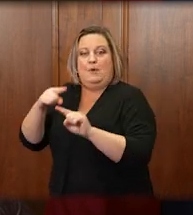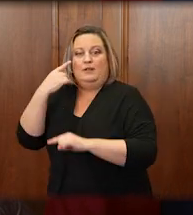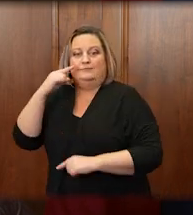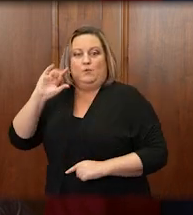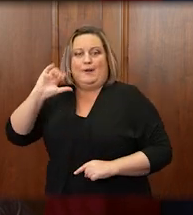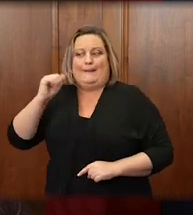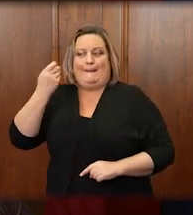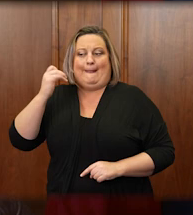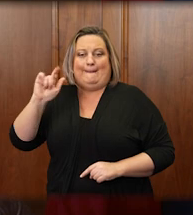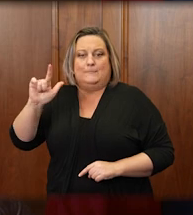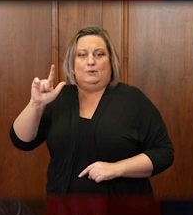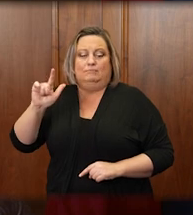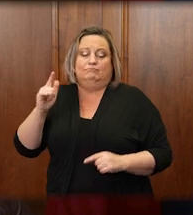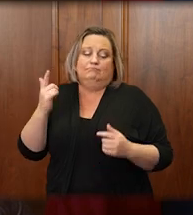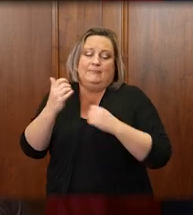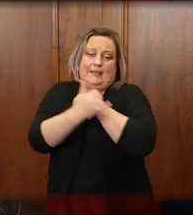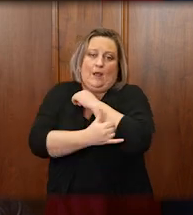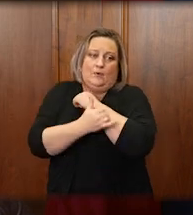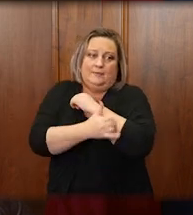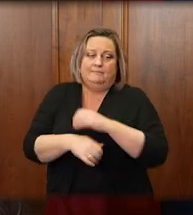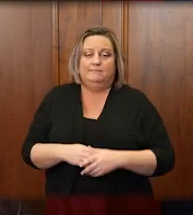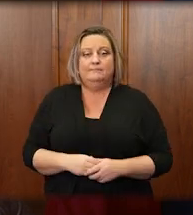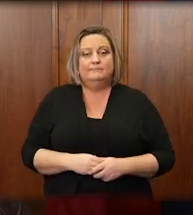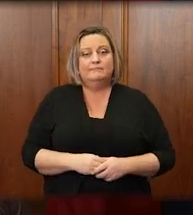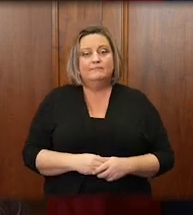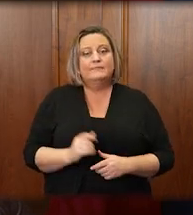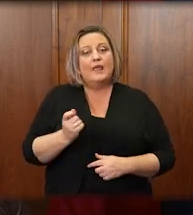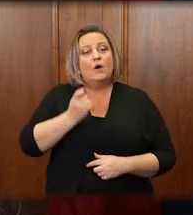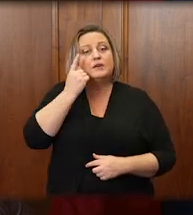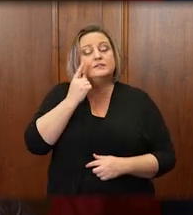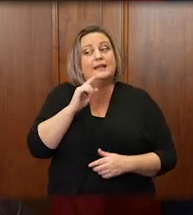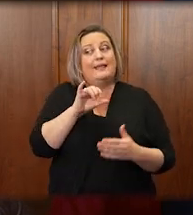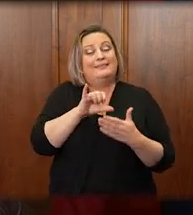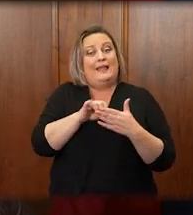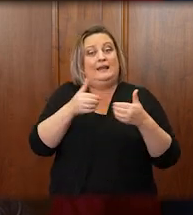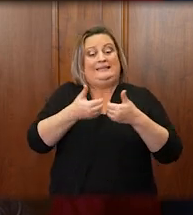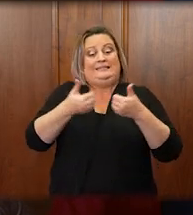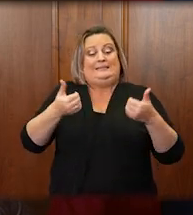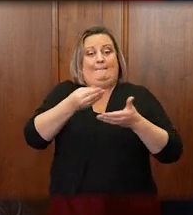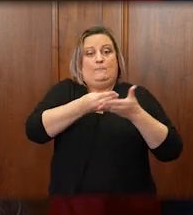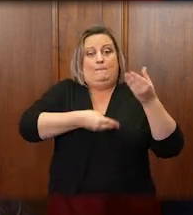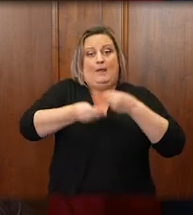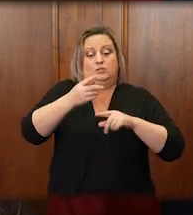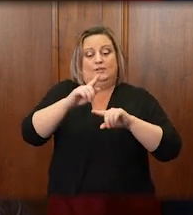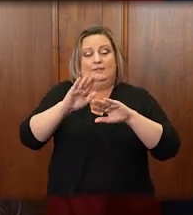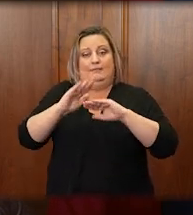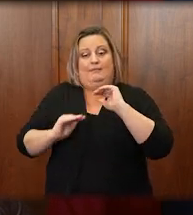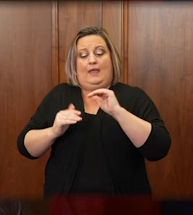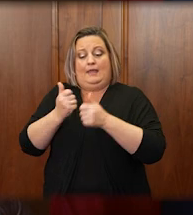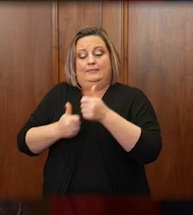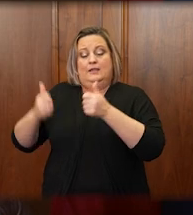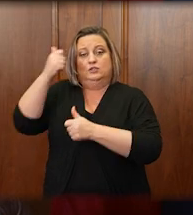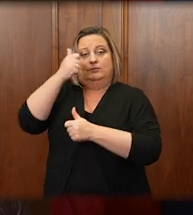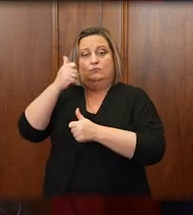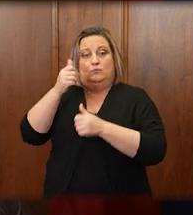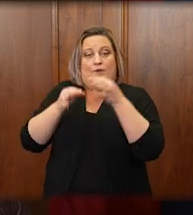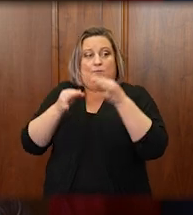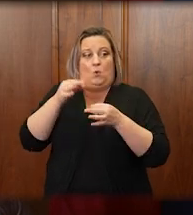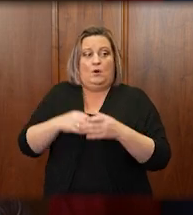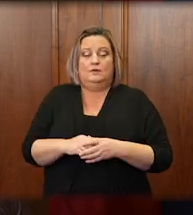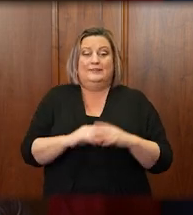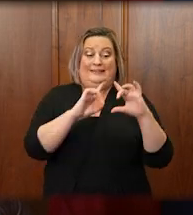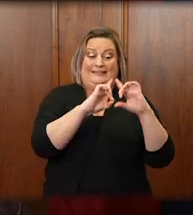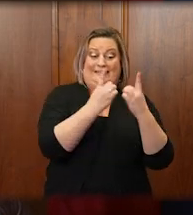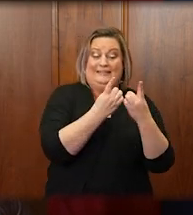The budgets of the district courts are separate from that of the Supreme Court, and the district judges have also